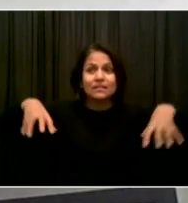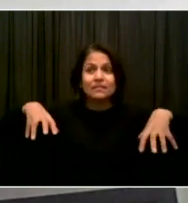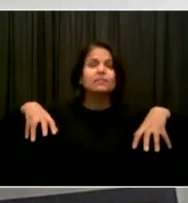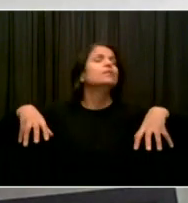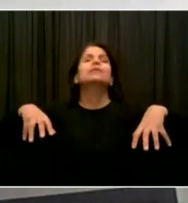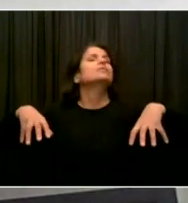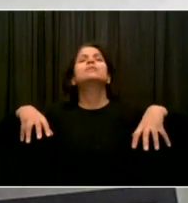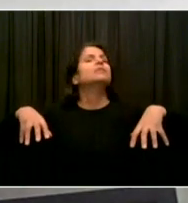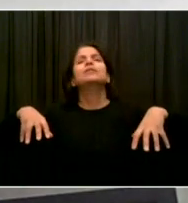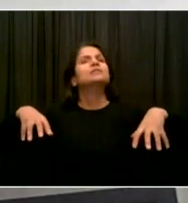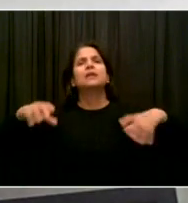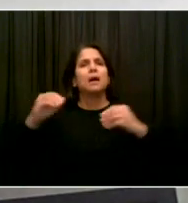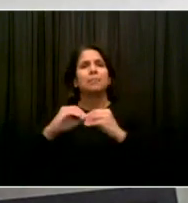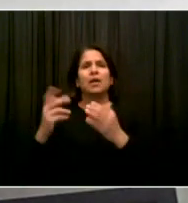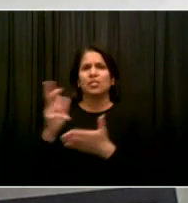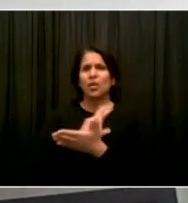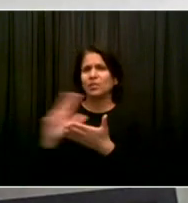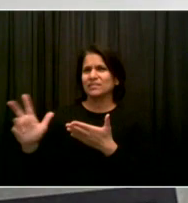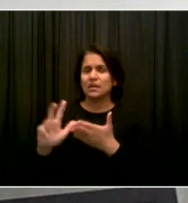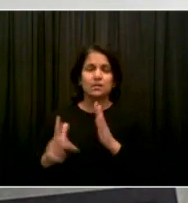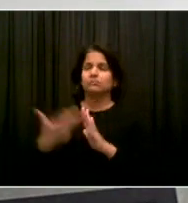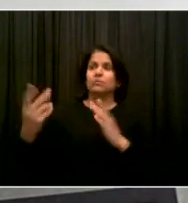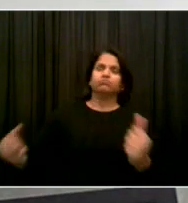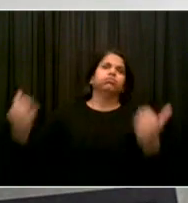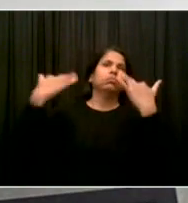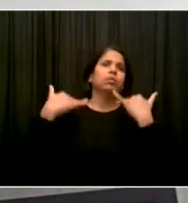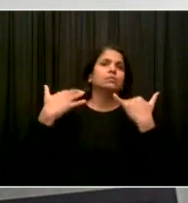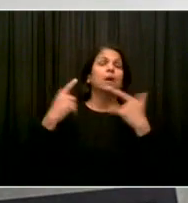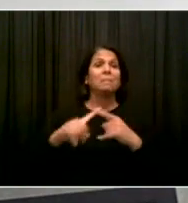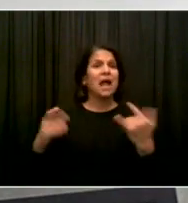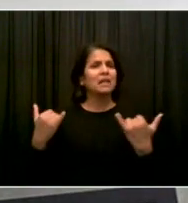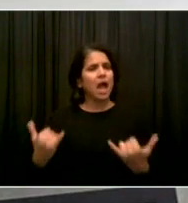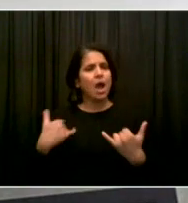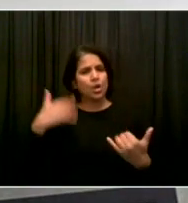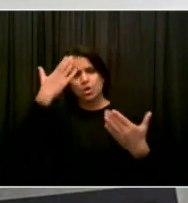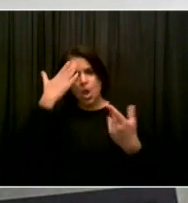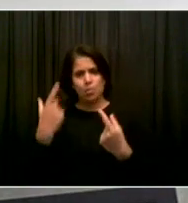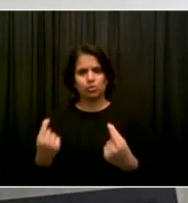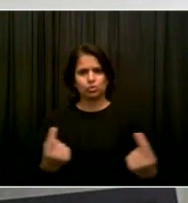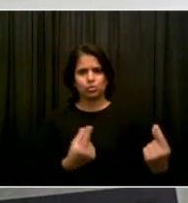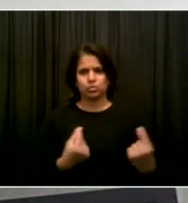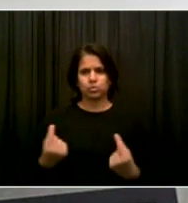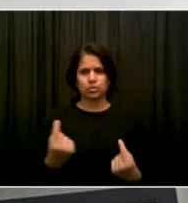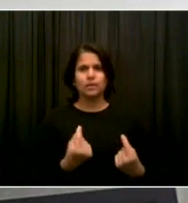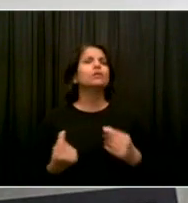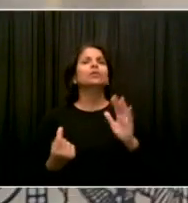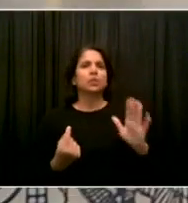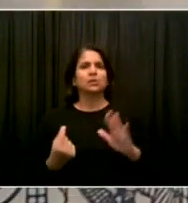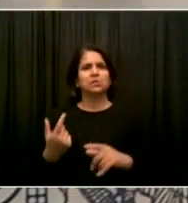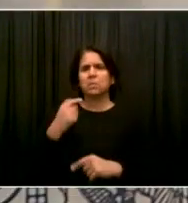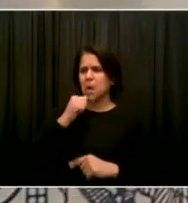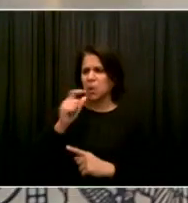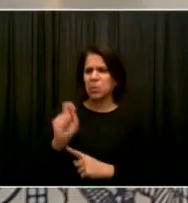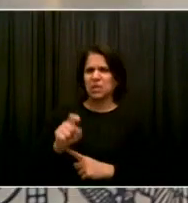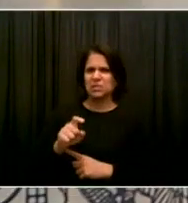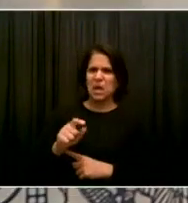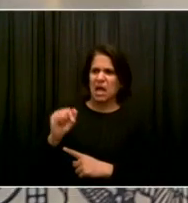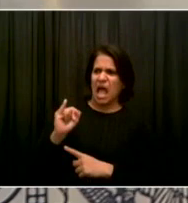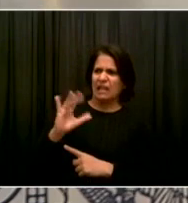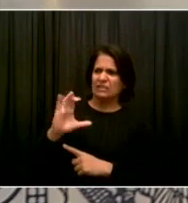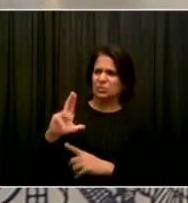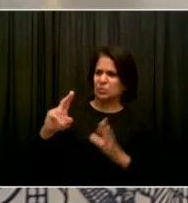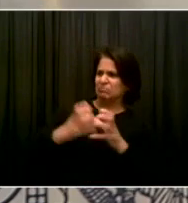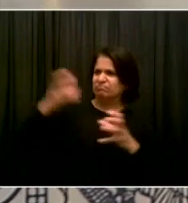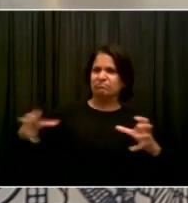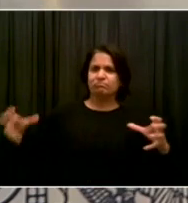so far, sir, it looks like it will not be necessary to have that level of expansion. Thank you. Thank you. Our